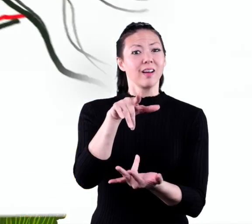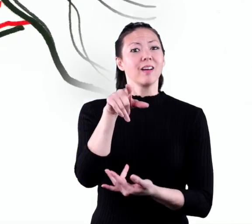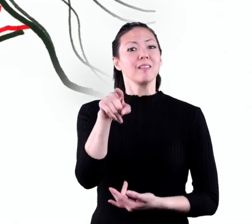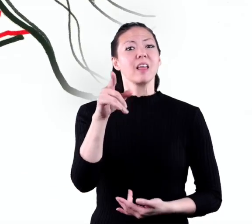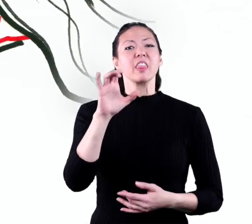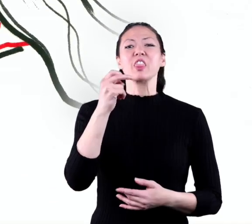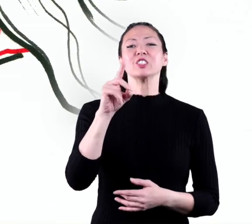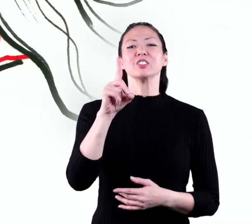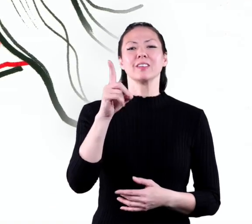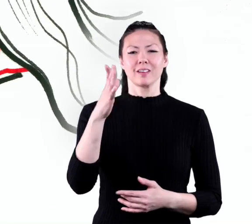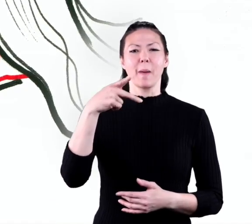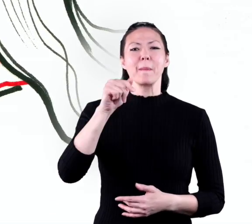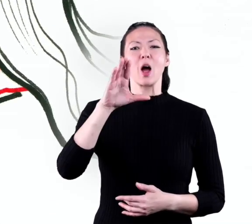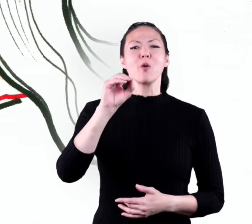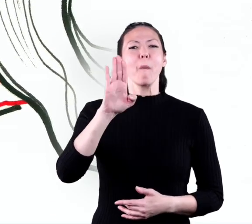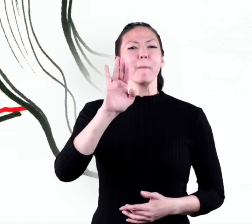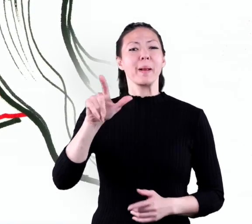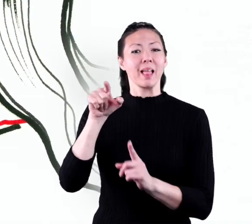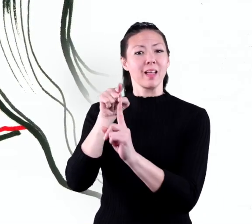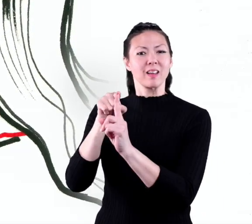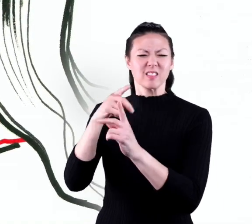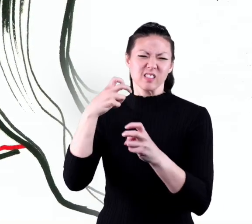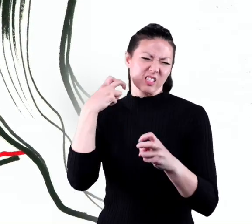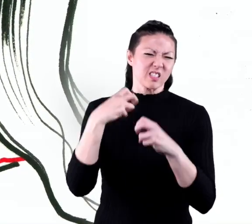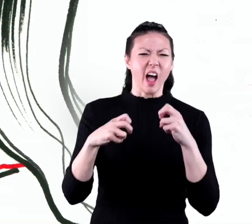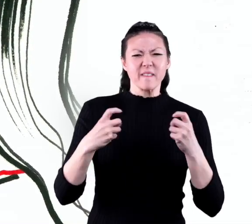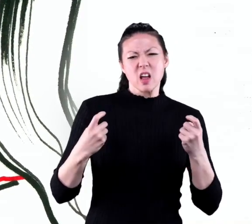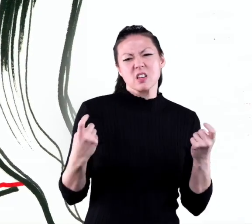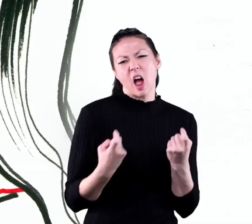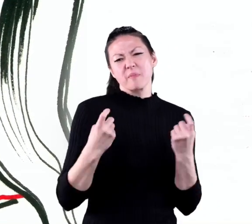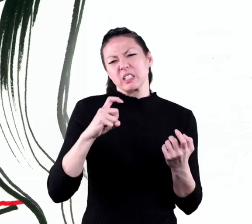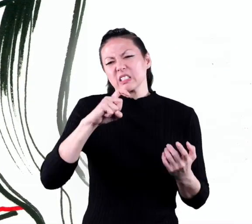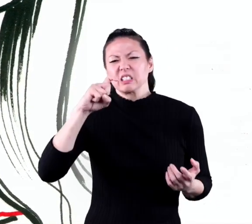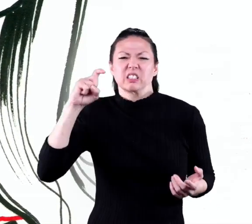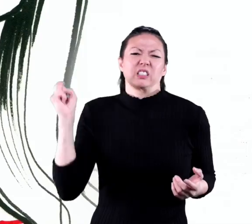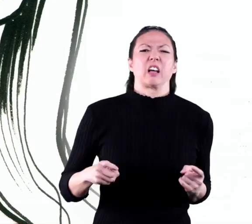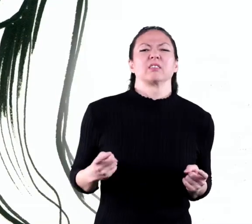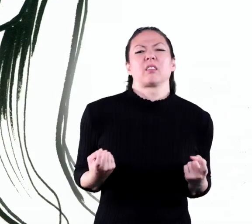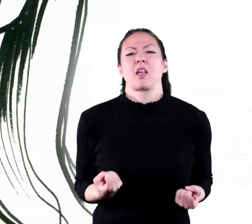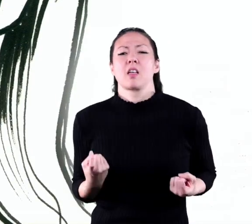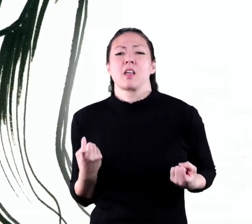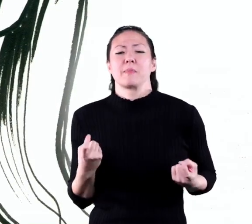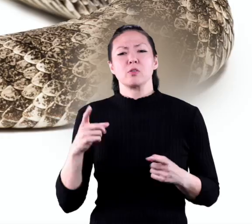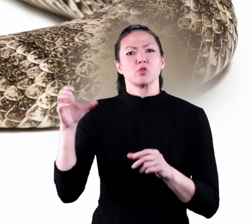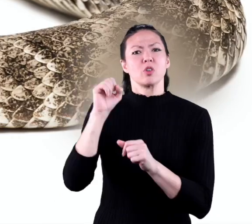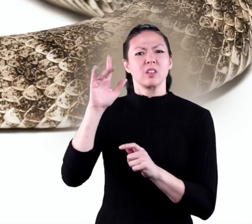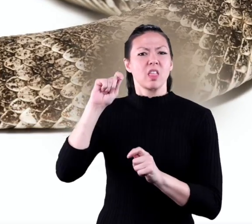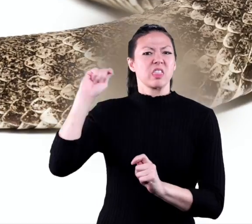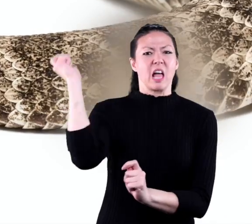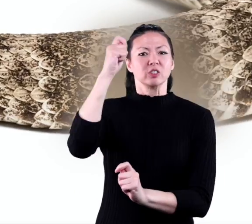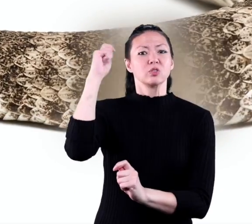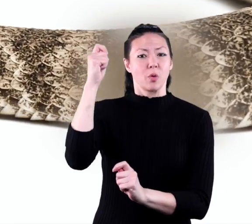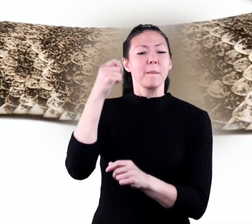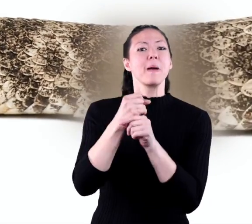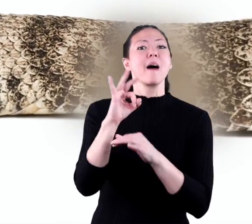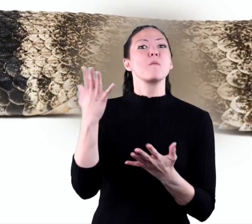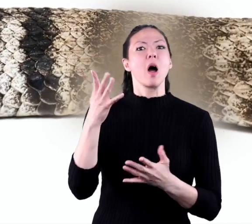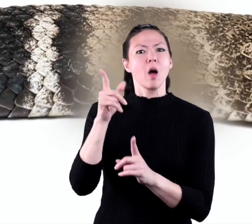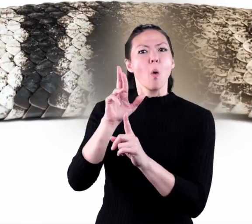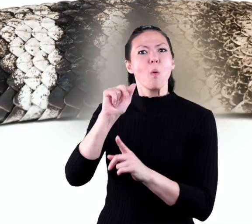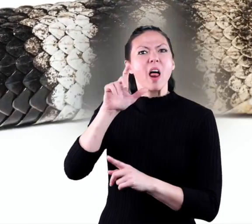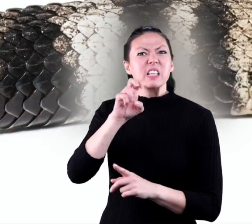Legend has it that Pecos Bill, the toughest Texas cowboy ever, took his lasso made from a